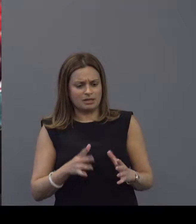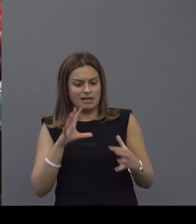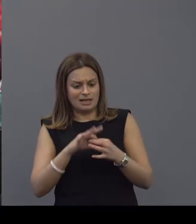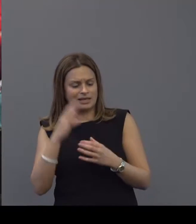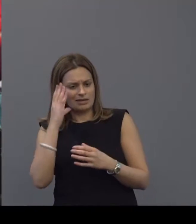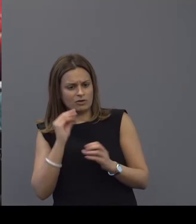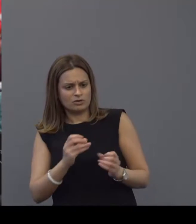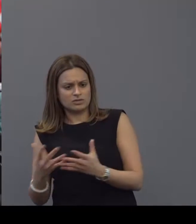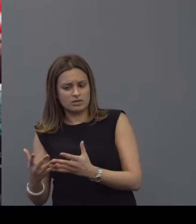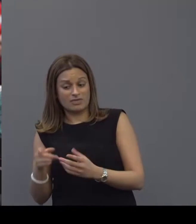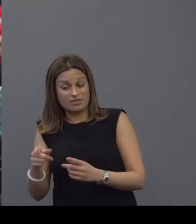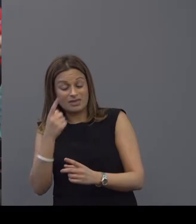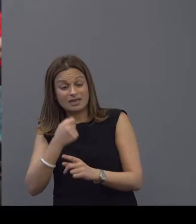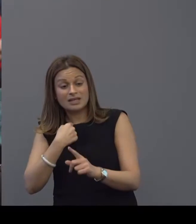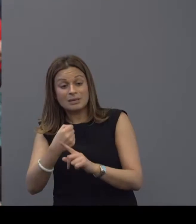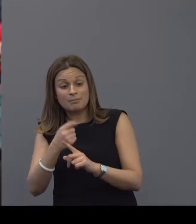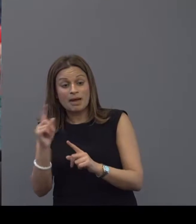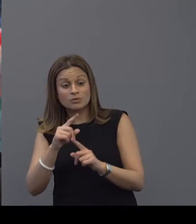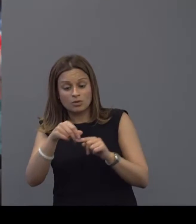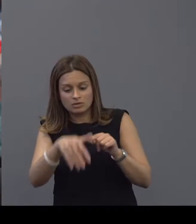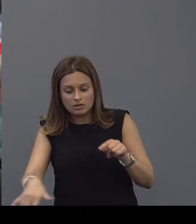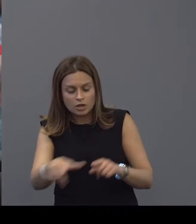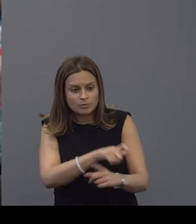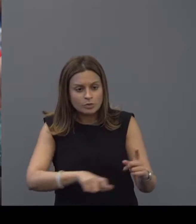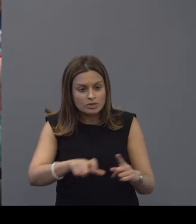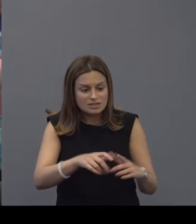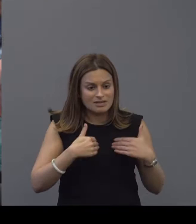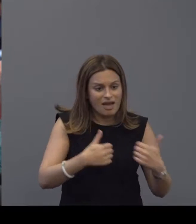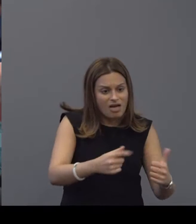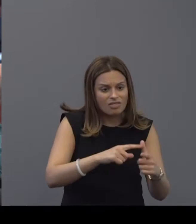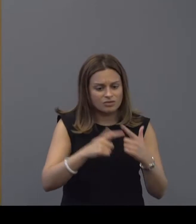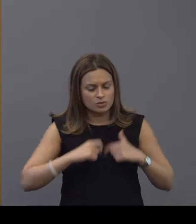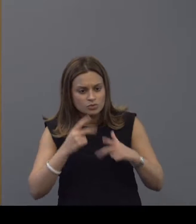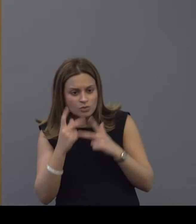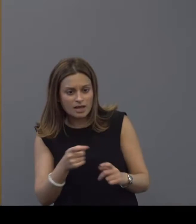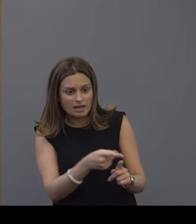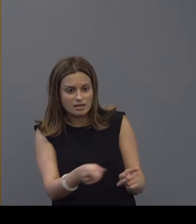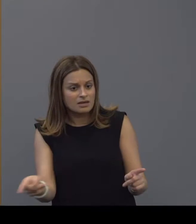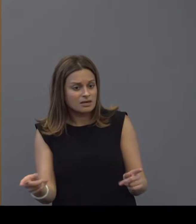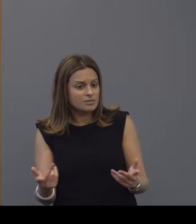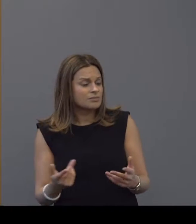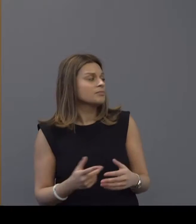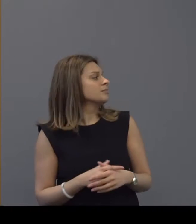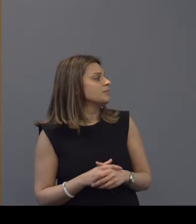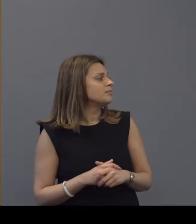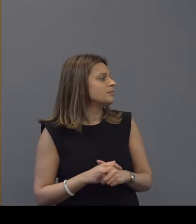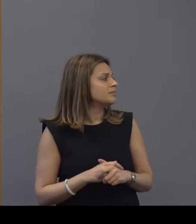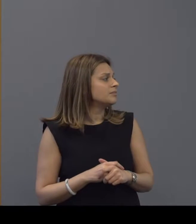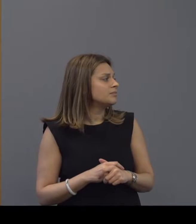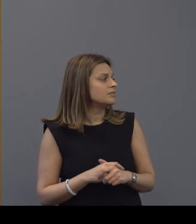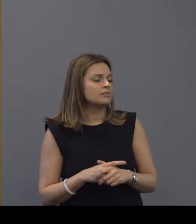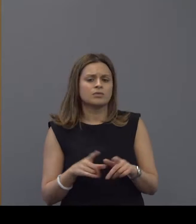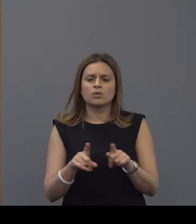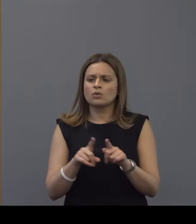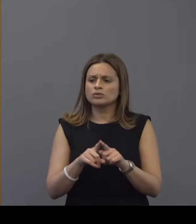services will have a huge impact downstream in terms of both health and social care and it's about outcome